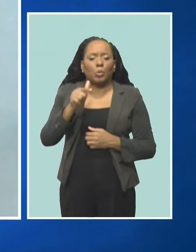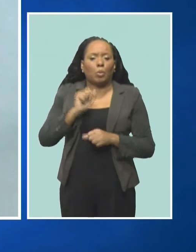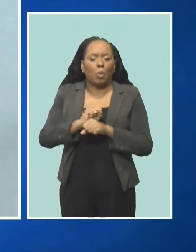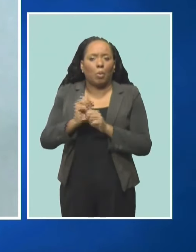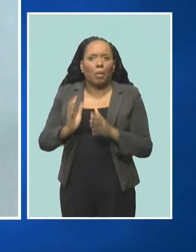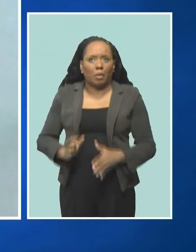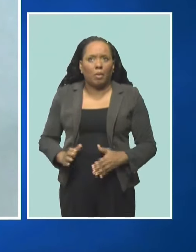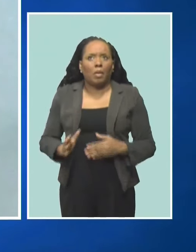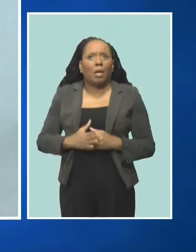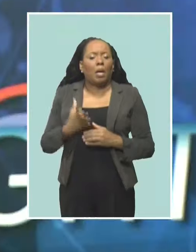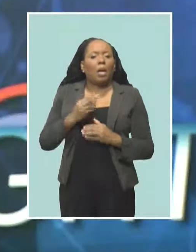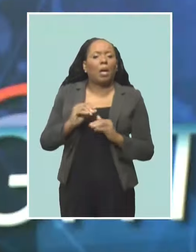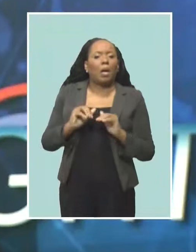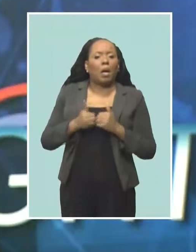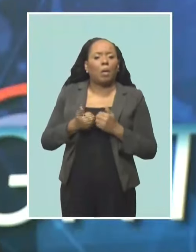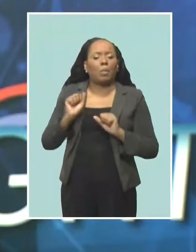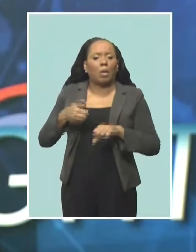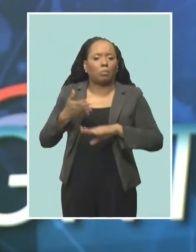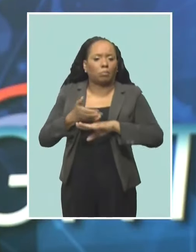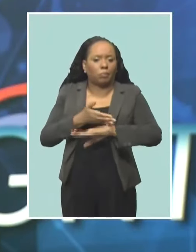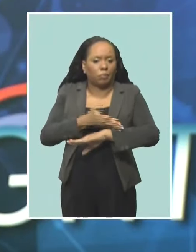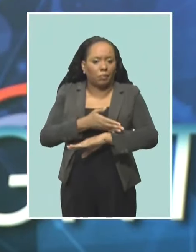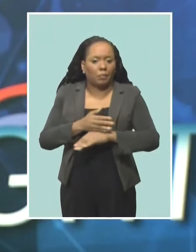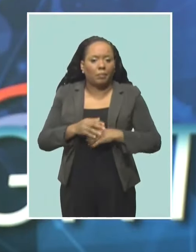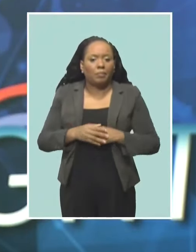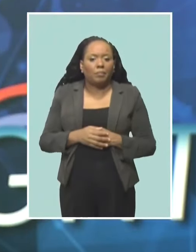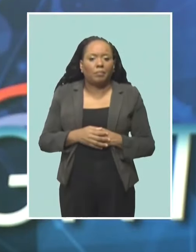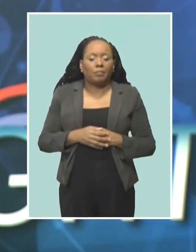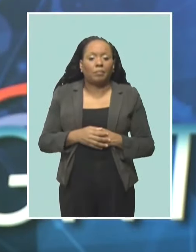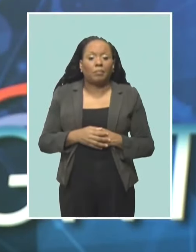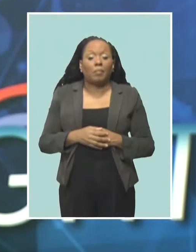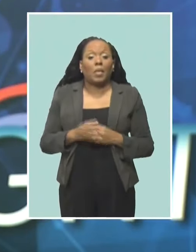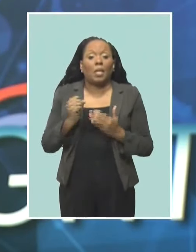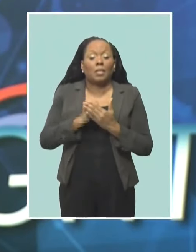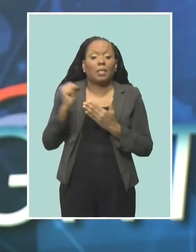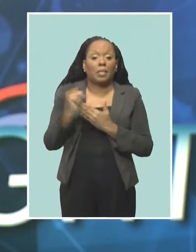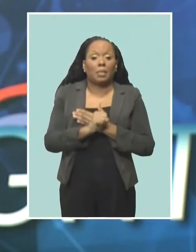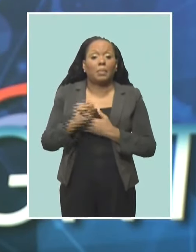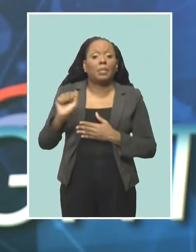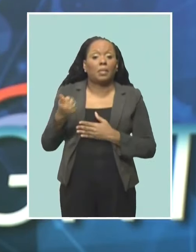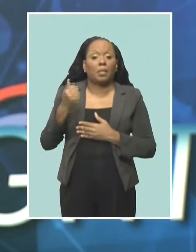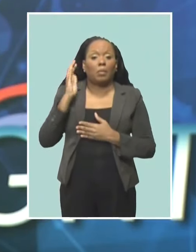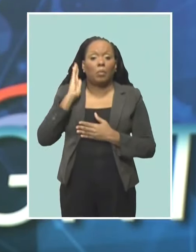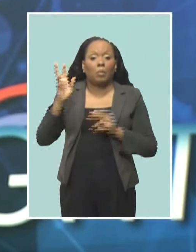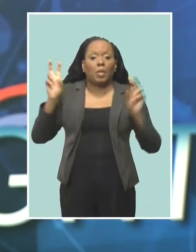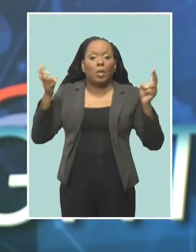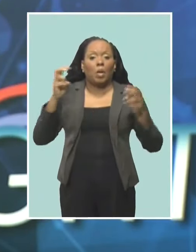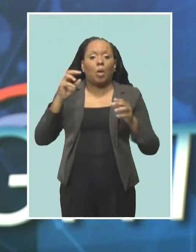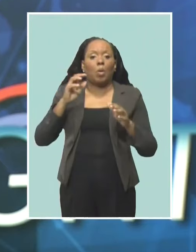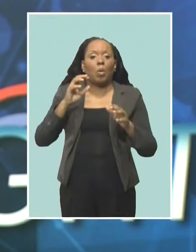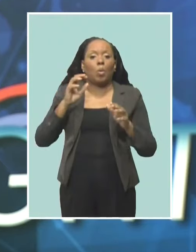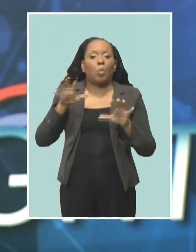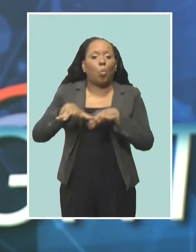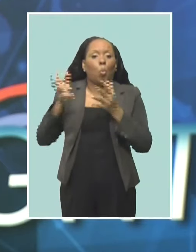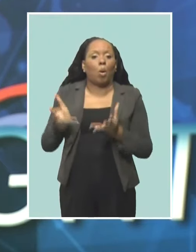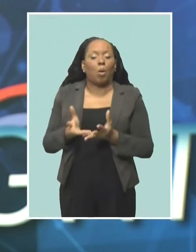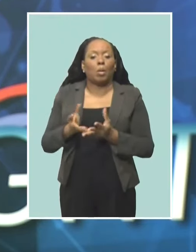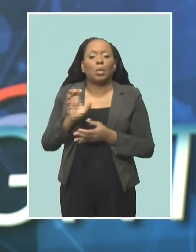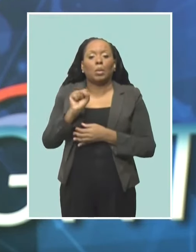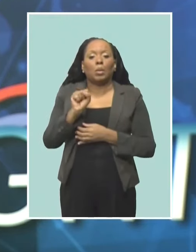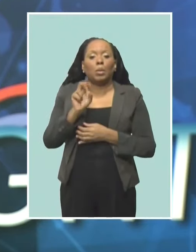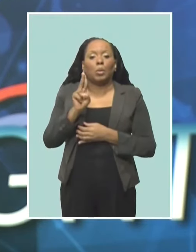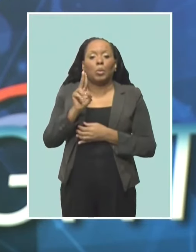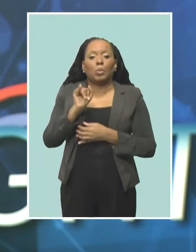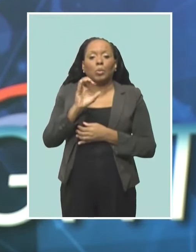access. Ahead of World Suicide Prevention Day on September the 10th, Dr. Sue says heightened education